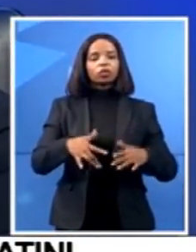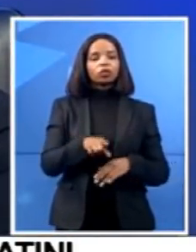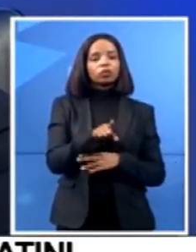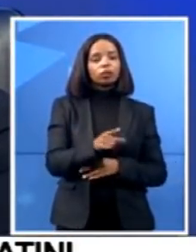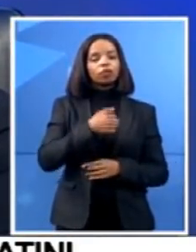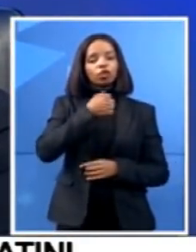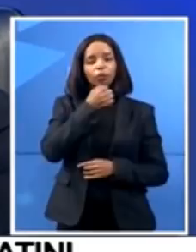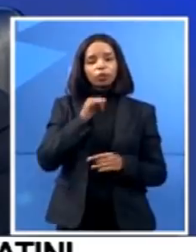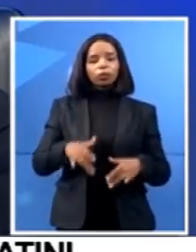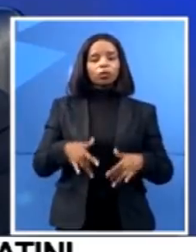border there, reporting.